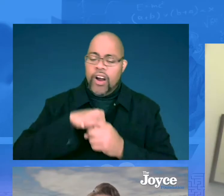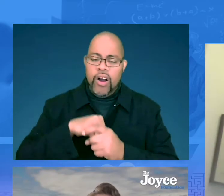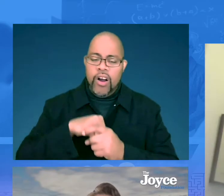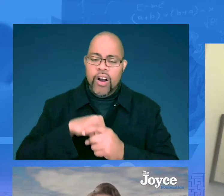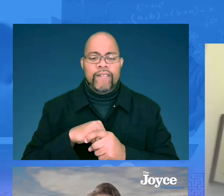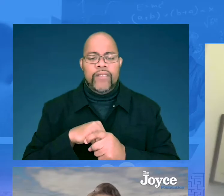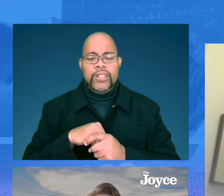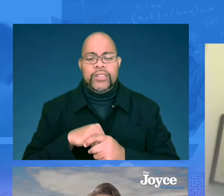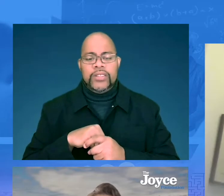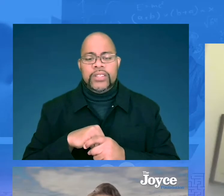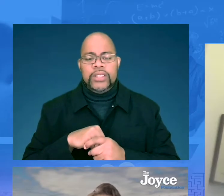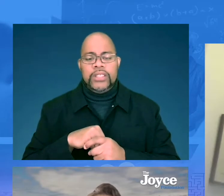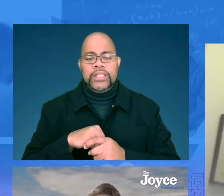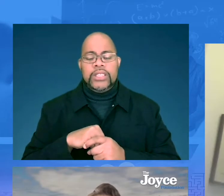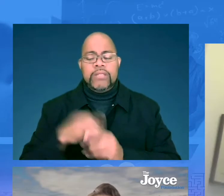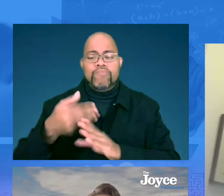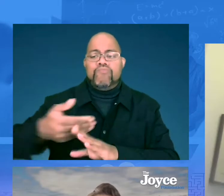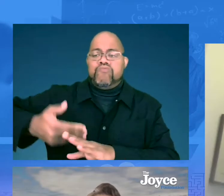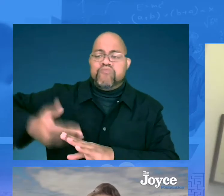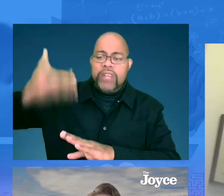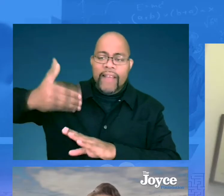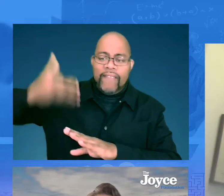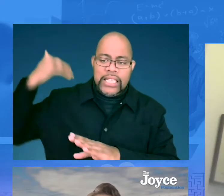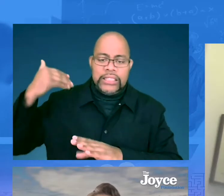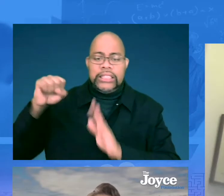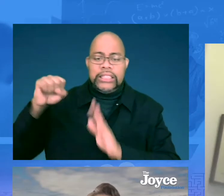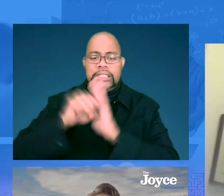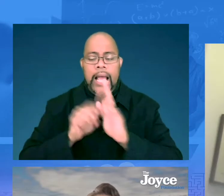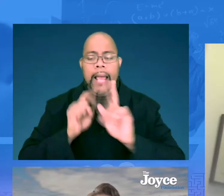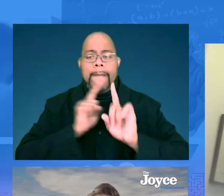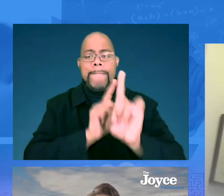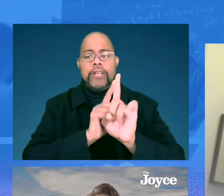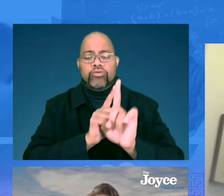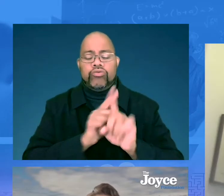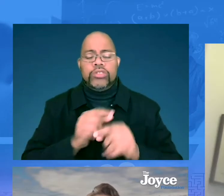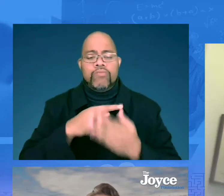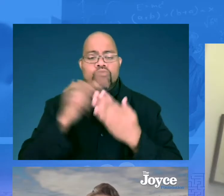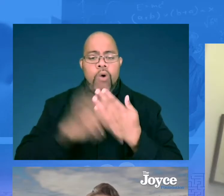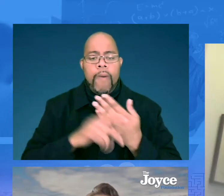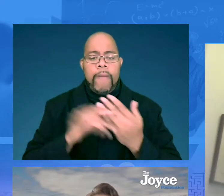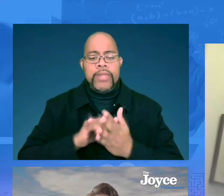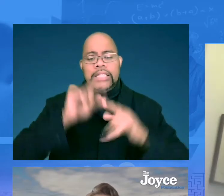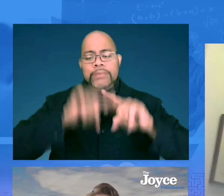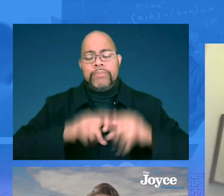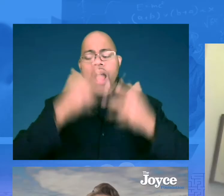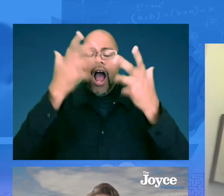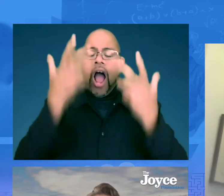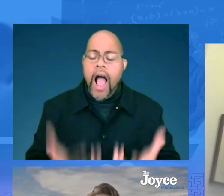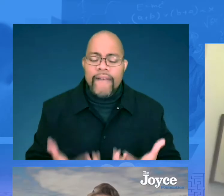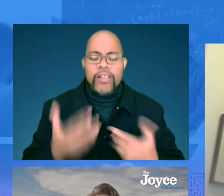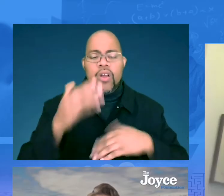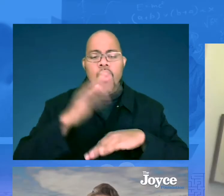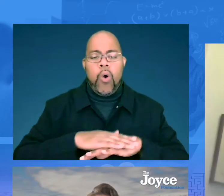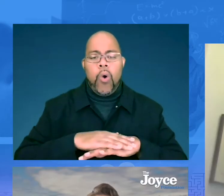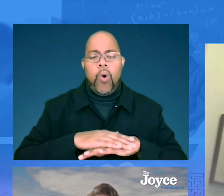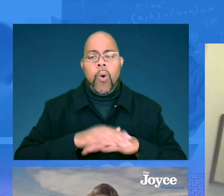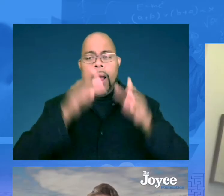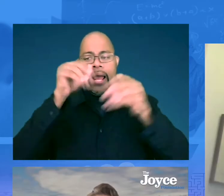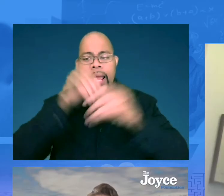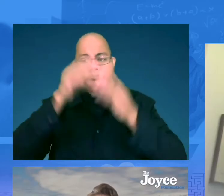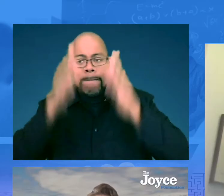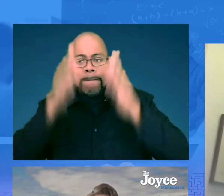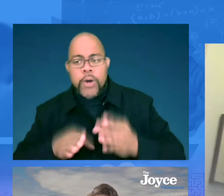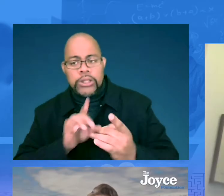very involved in a previous state mentoring and induction program that relied heavily